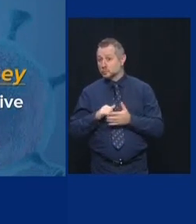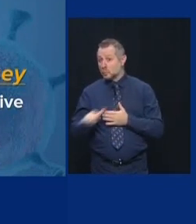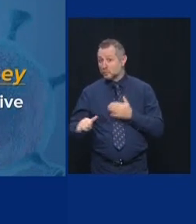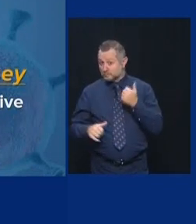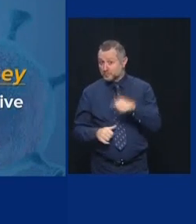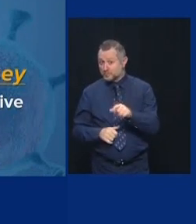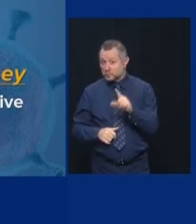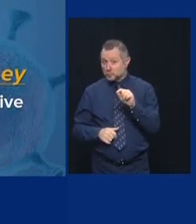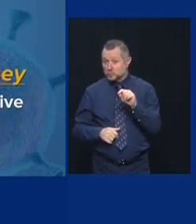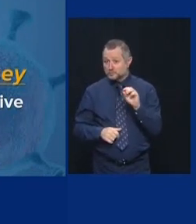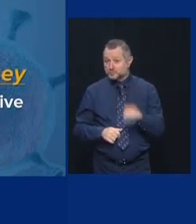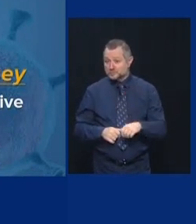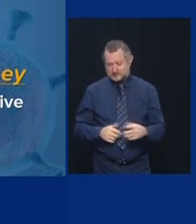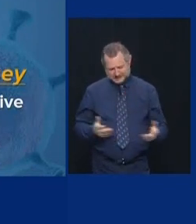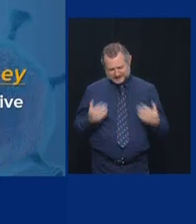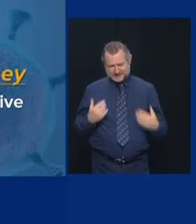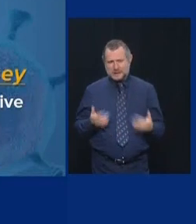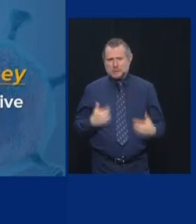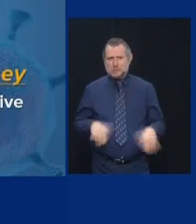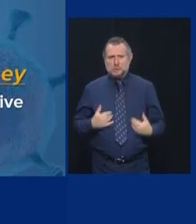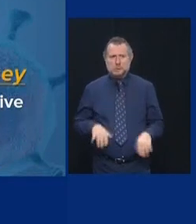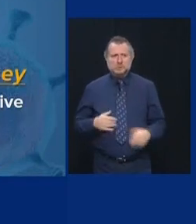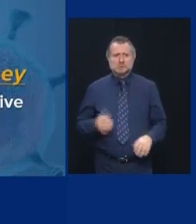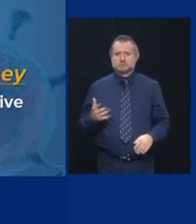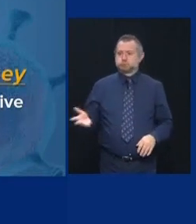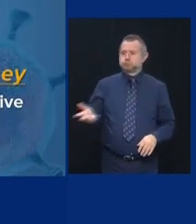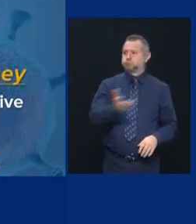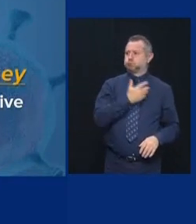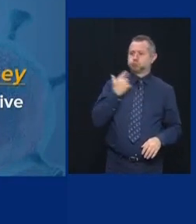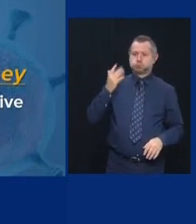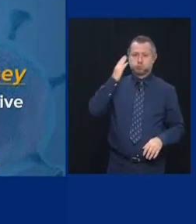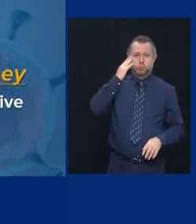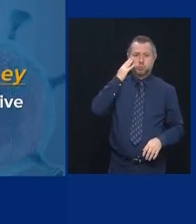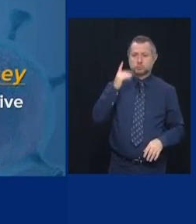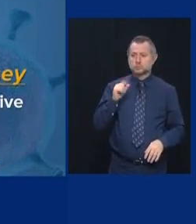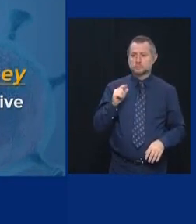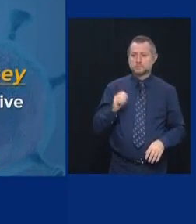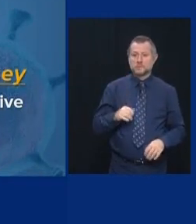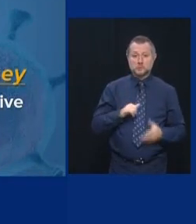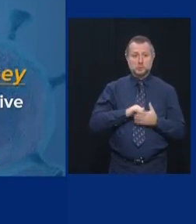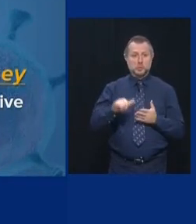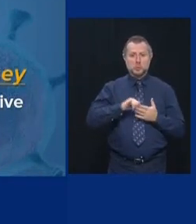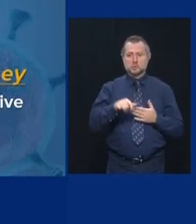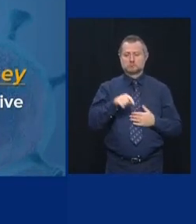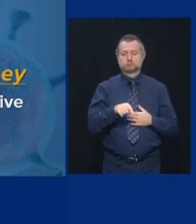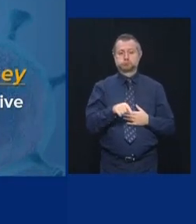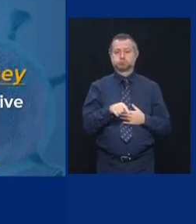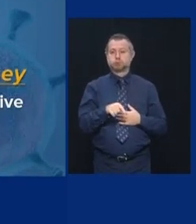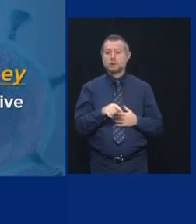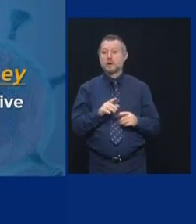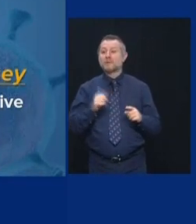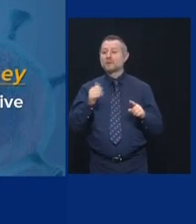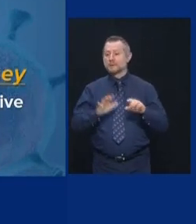And I understand that we are surrounded by higher infection rates.